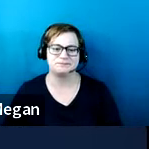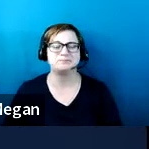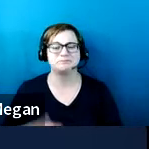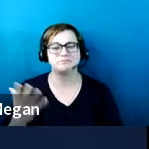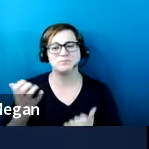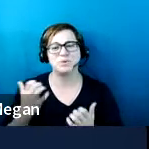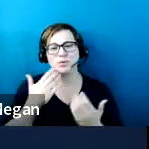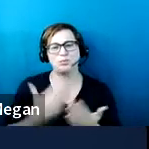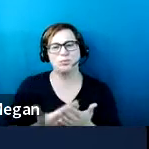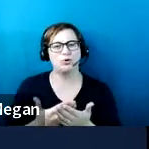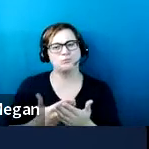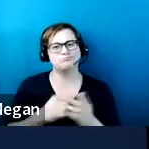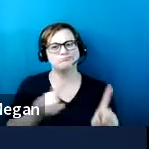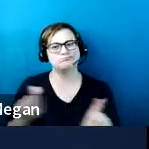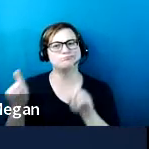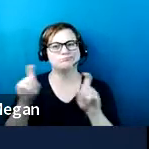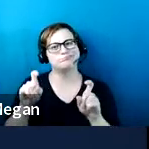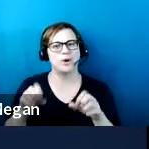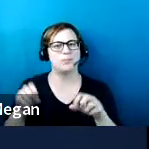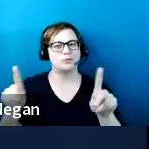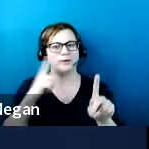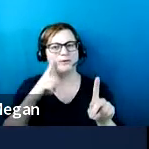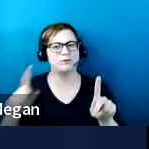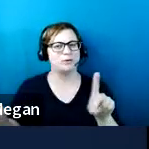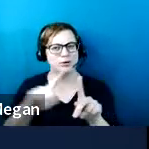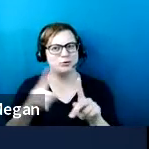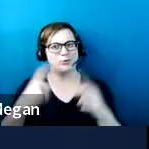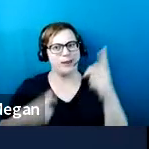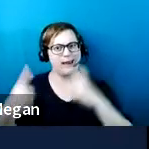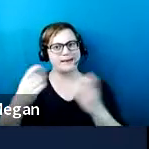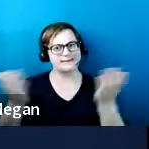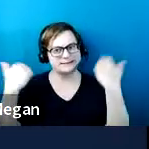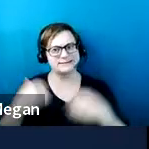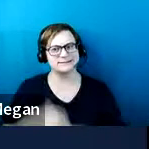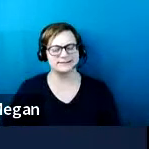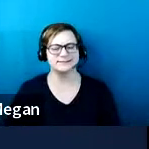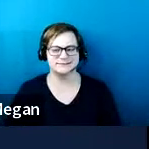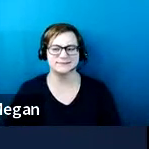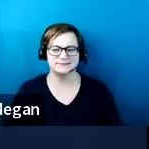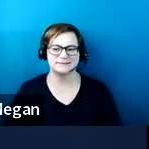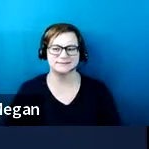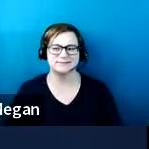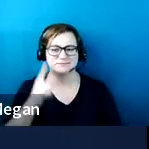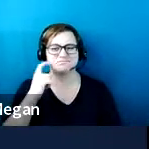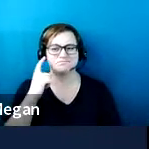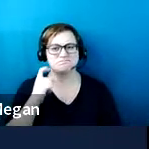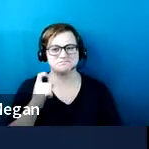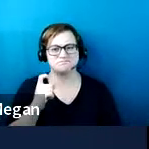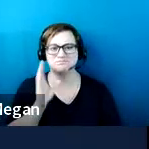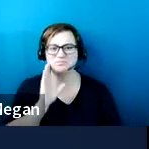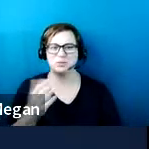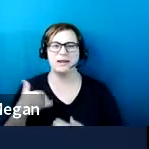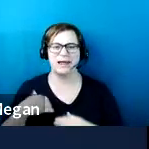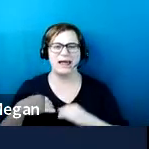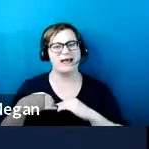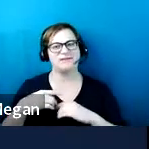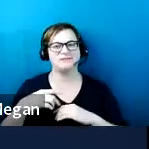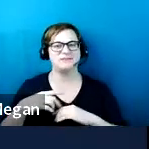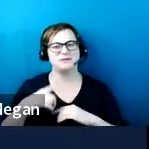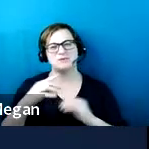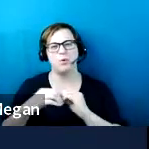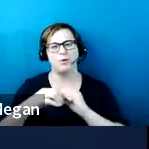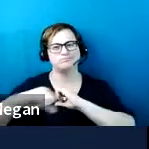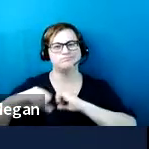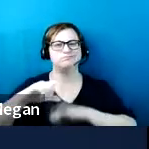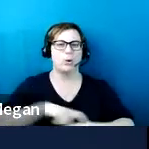opportunity and not just us talking and then a little short time for you to question and answer. We're going to probably do a little bit longer question and answer